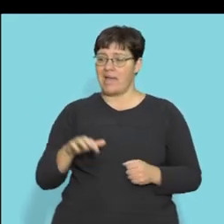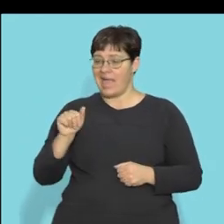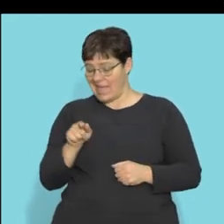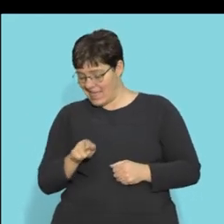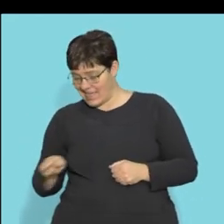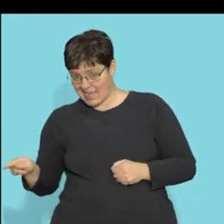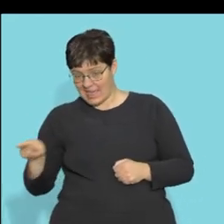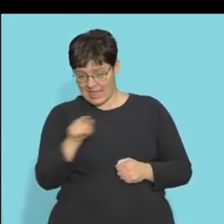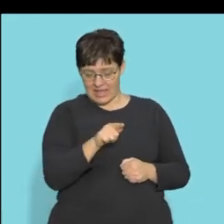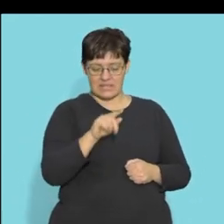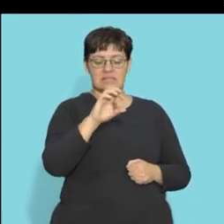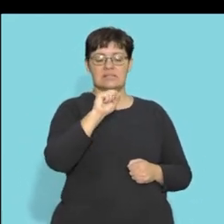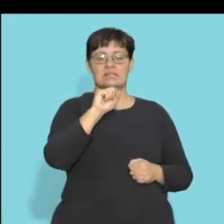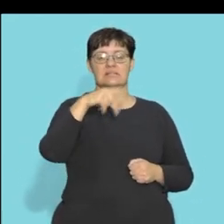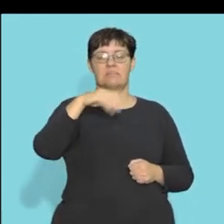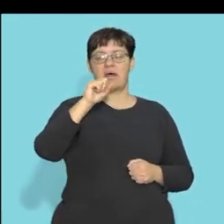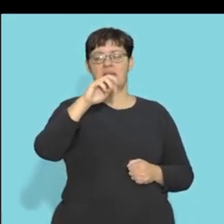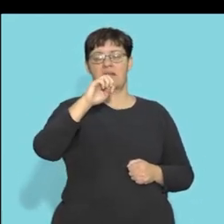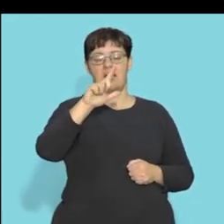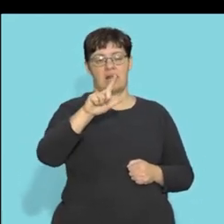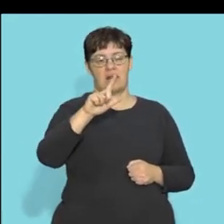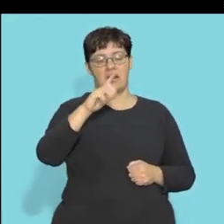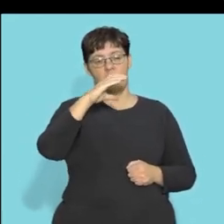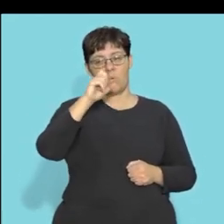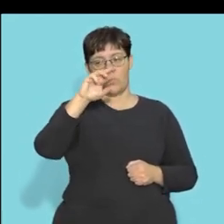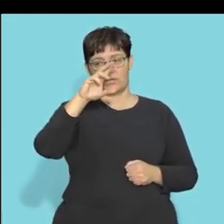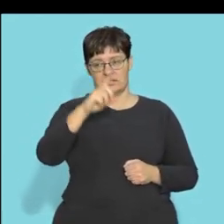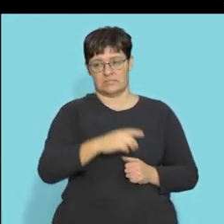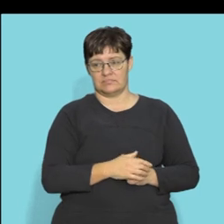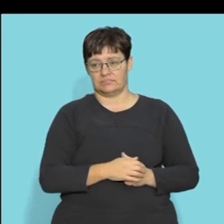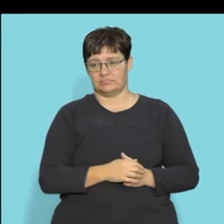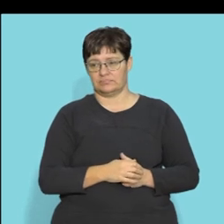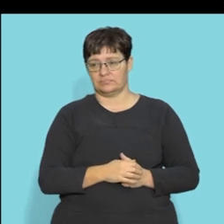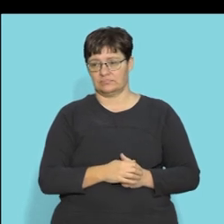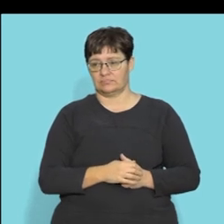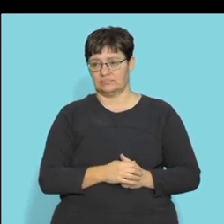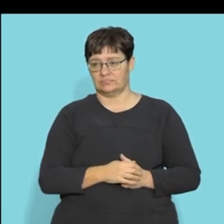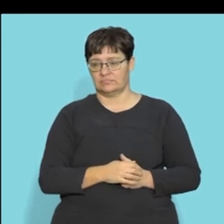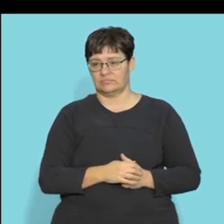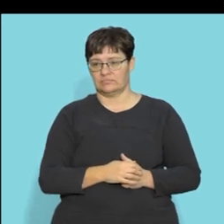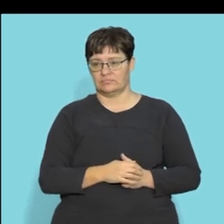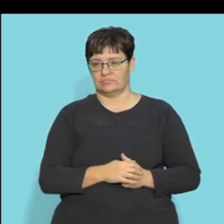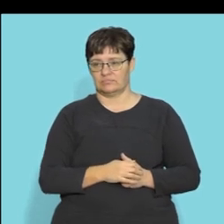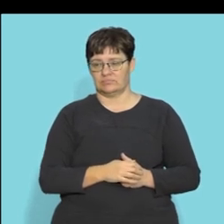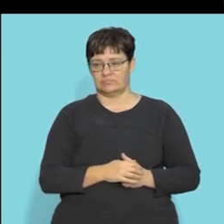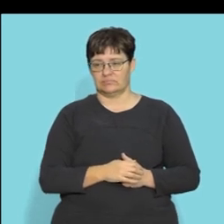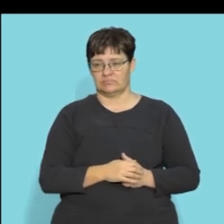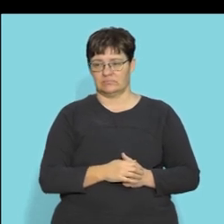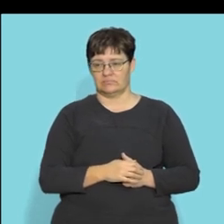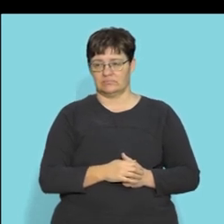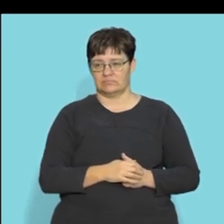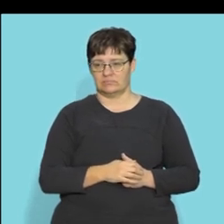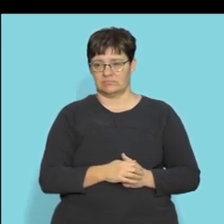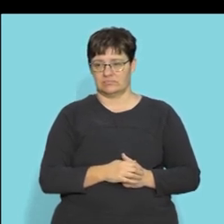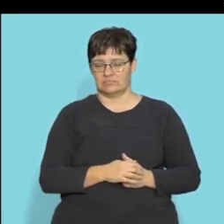want to know what a is so that would be the spinal cord i'm just trying to switch over